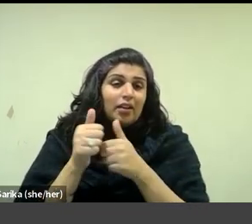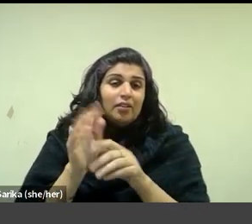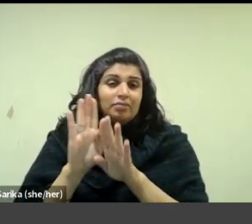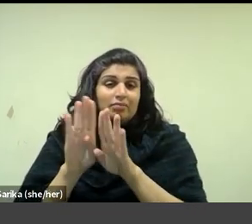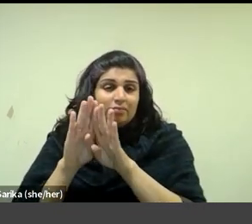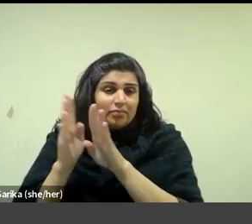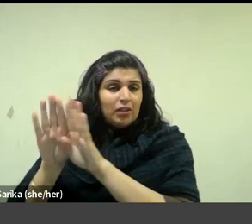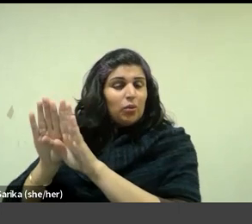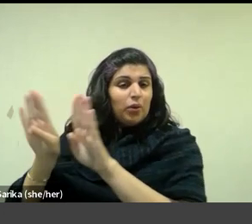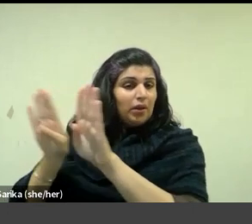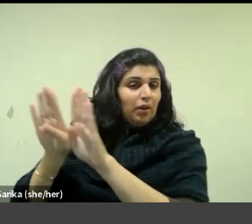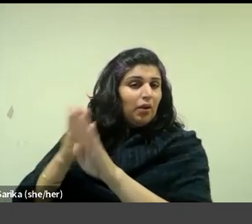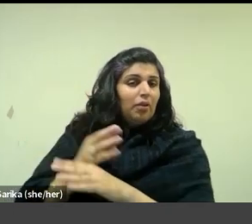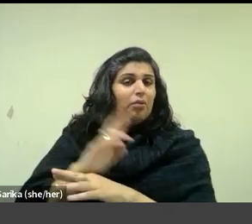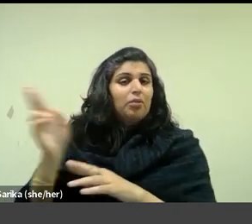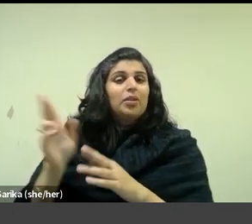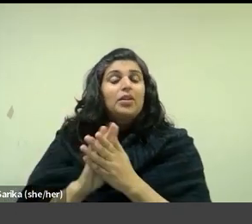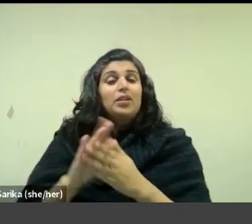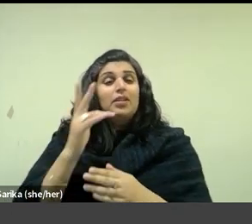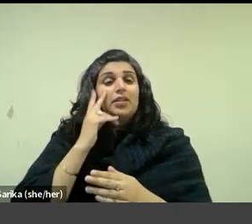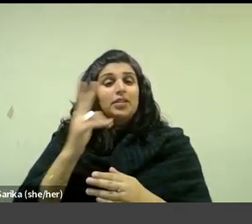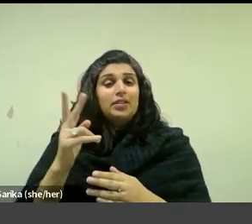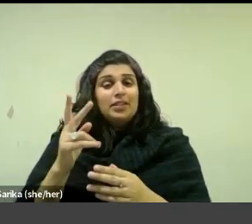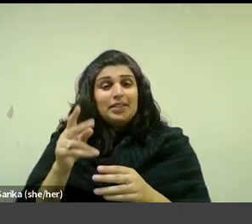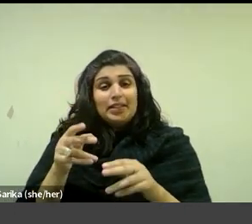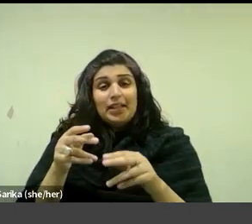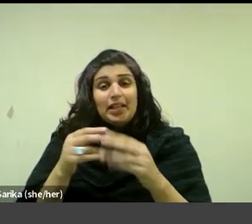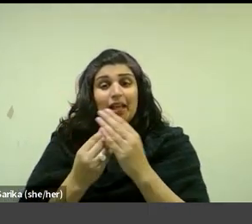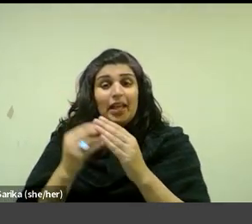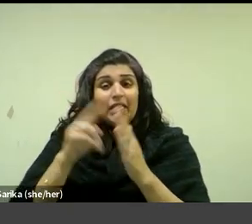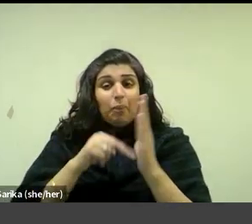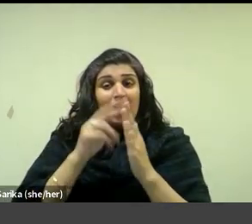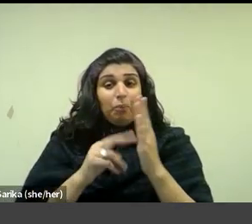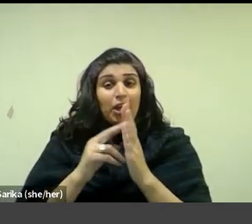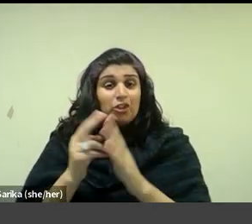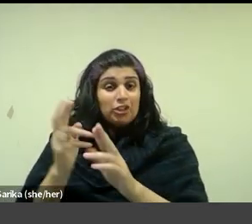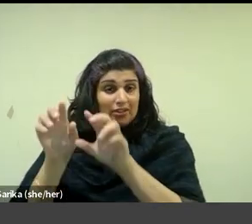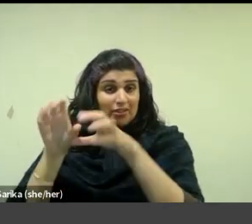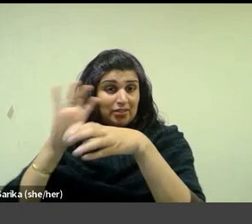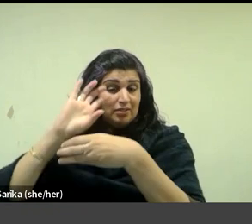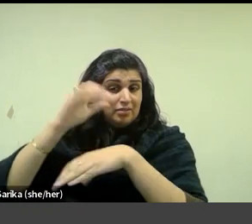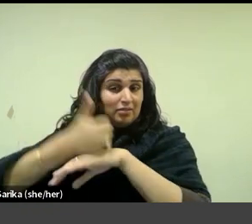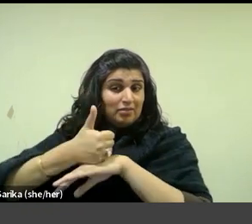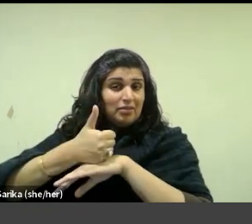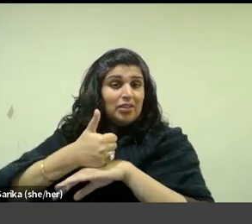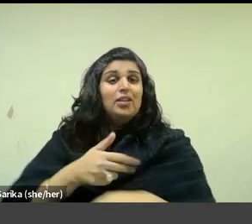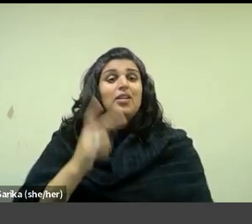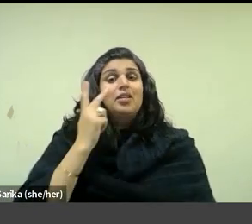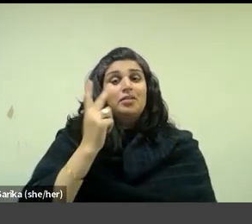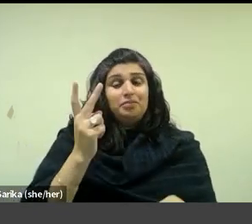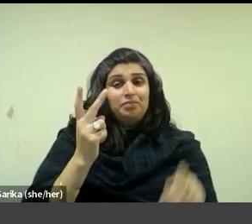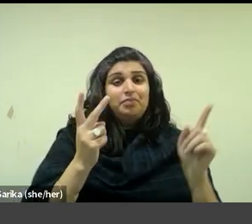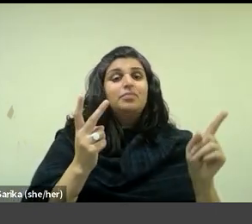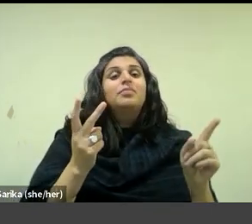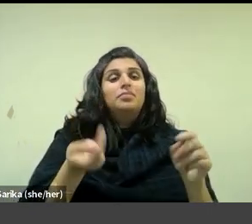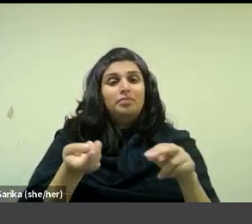With the sight of the silhouetted paint brushes comes the realization that Madame Vuillard has been photographed by her